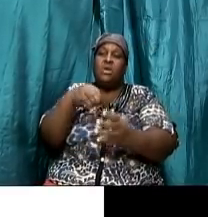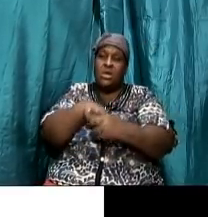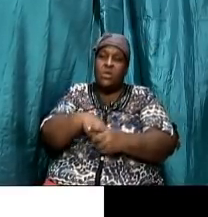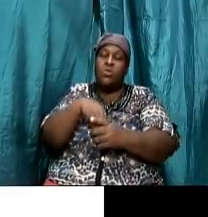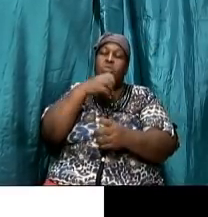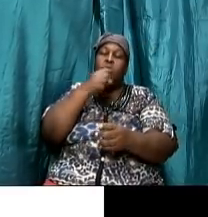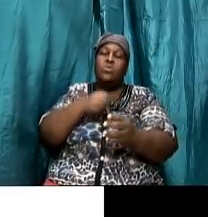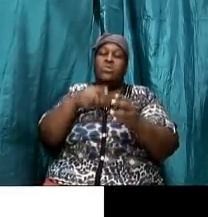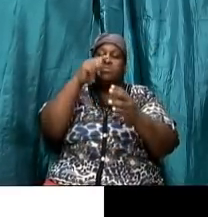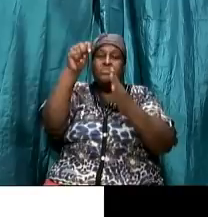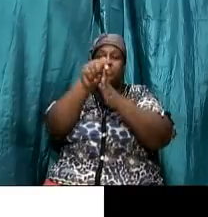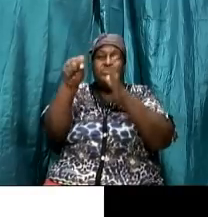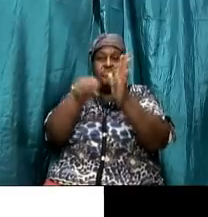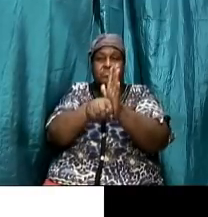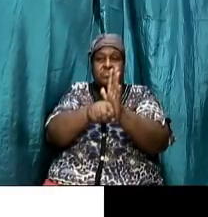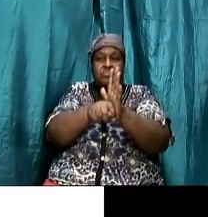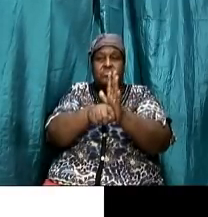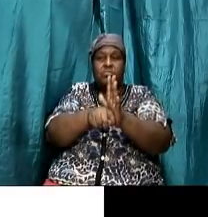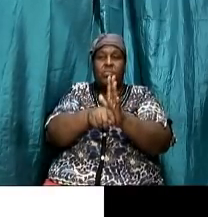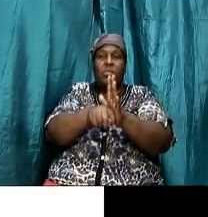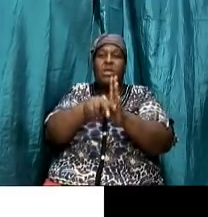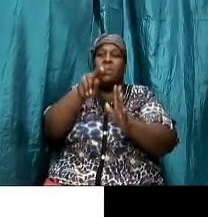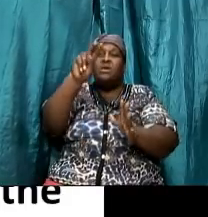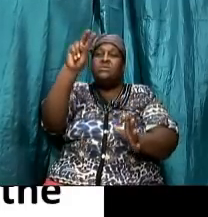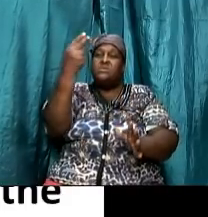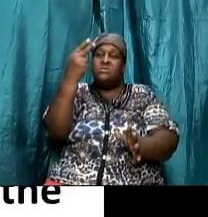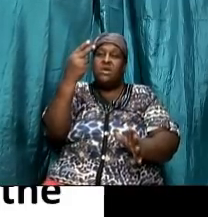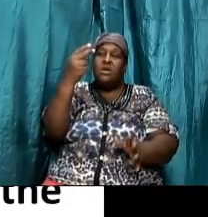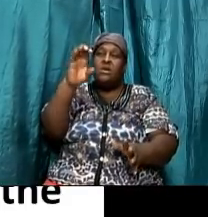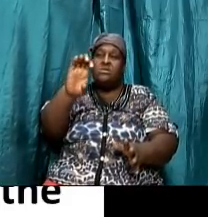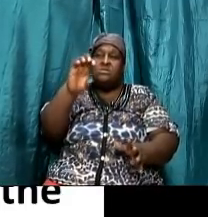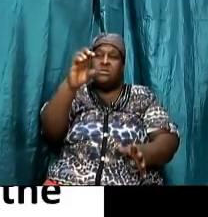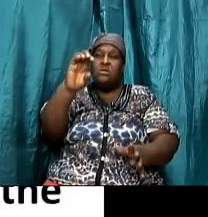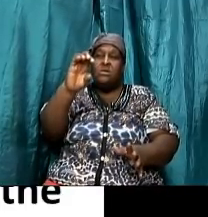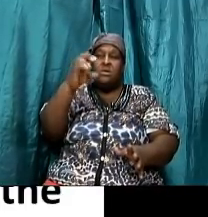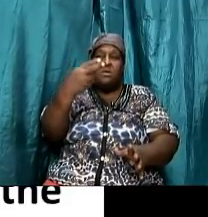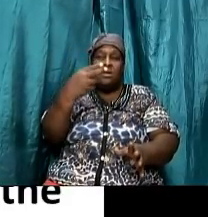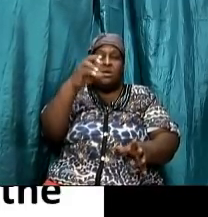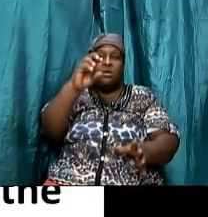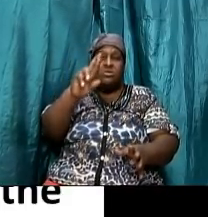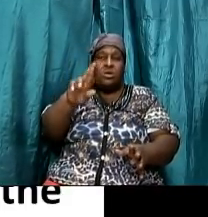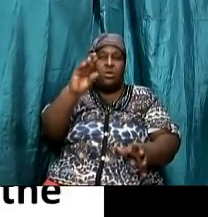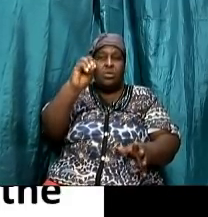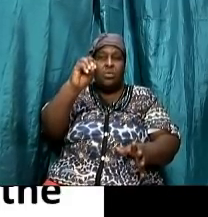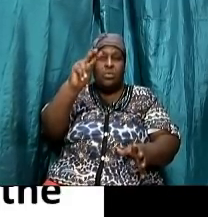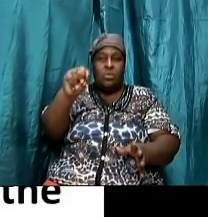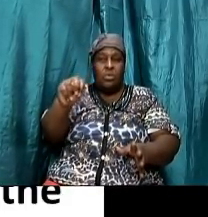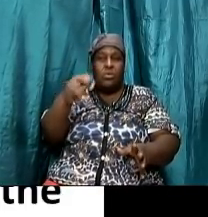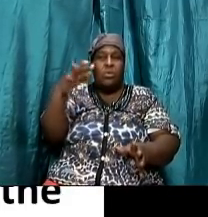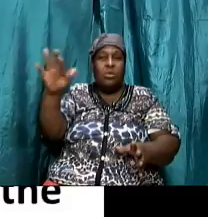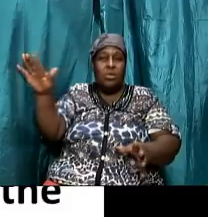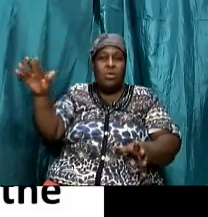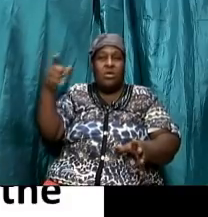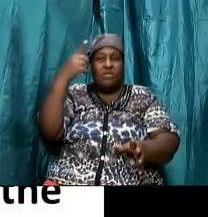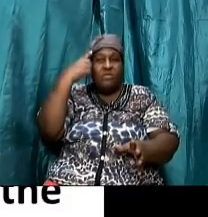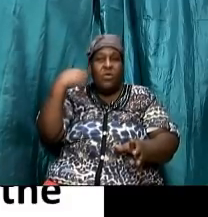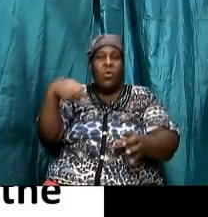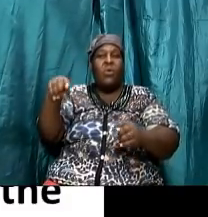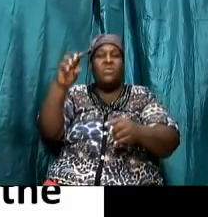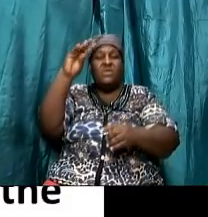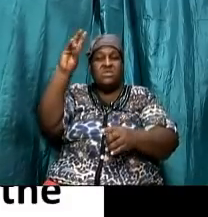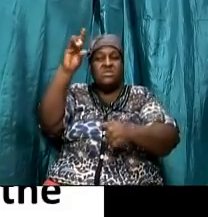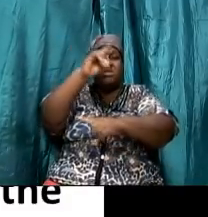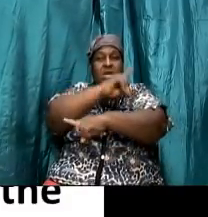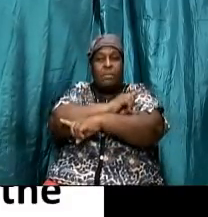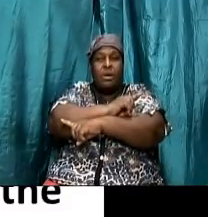no in second chronicles chapter 31 and verse 3 himself for the sabbaths and for the